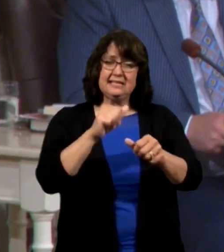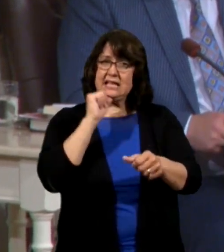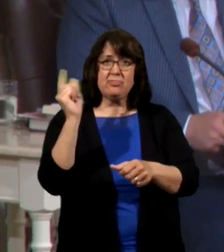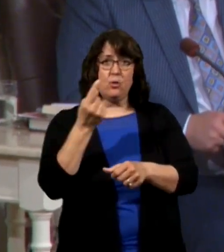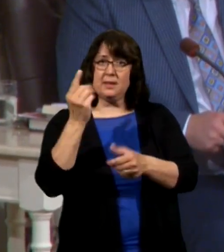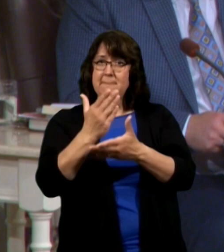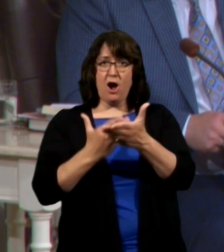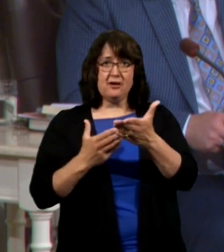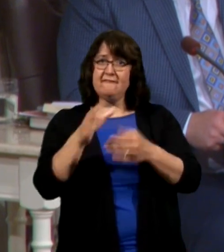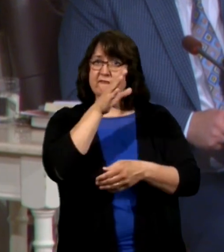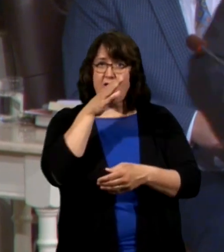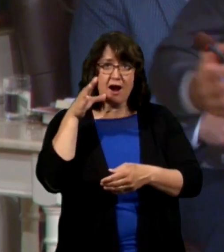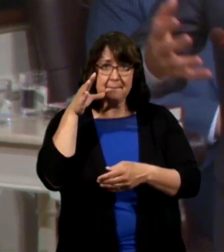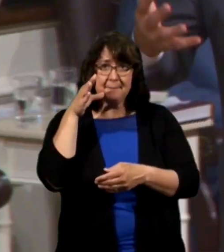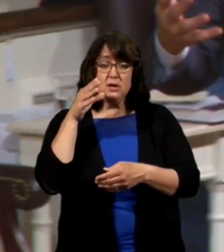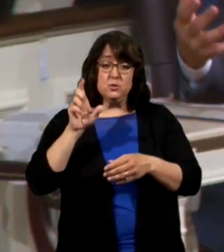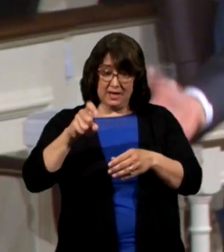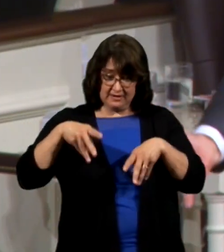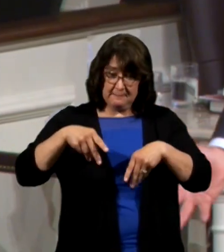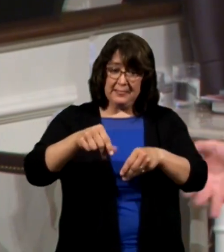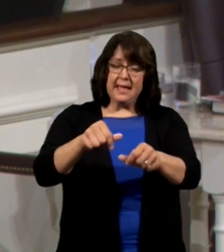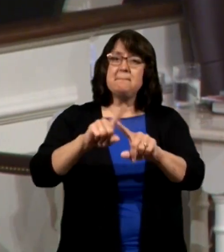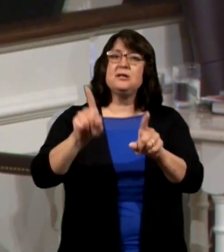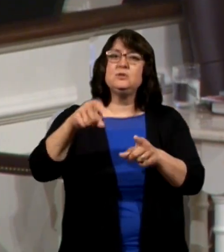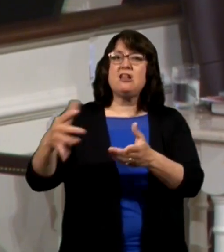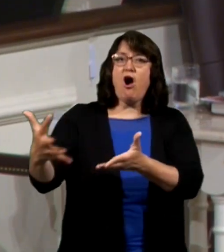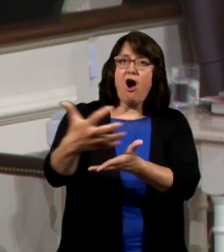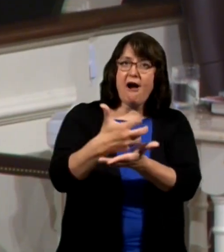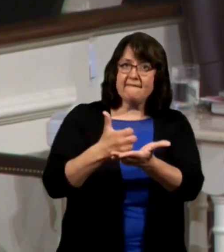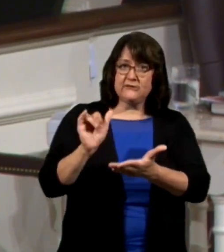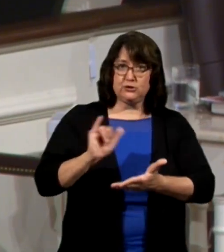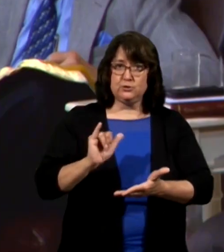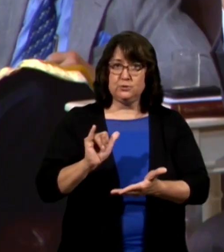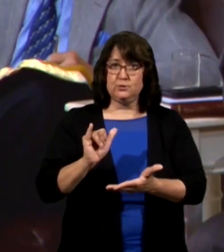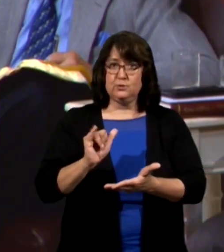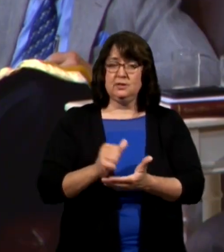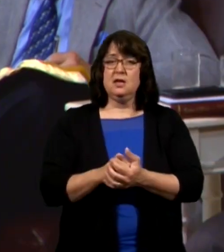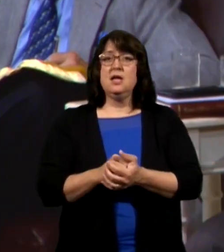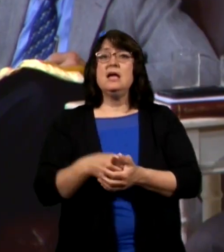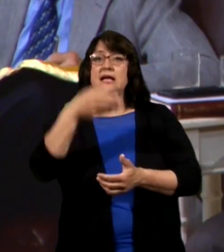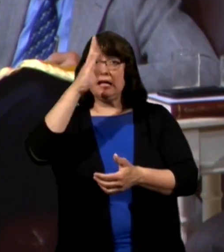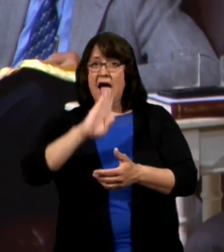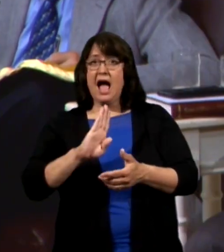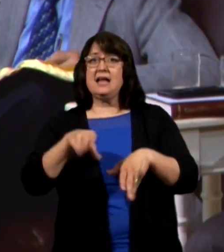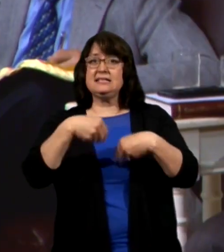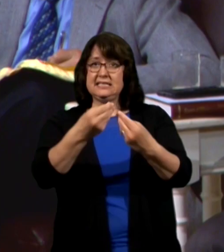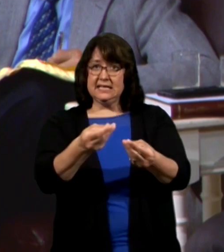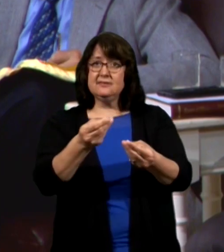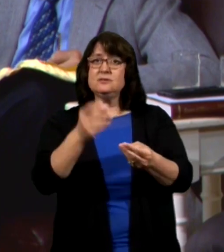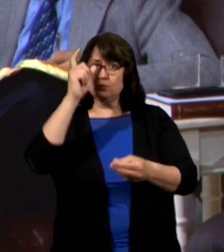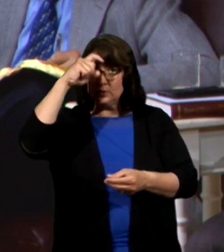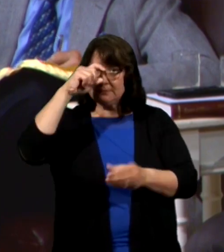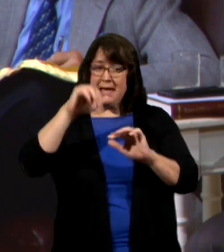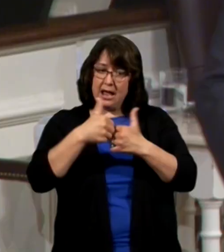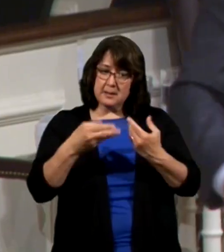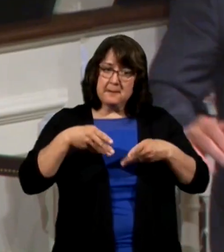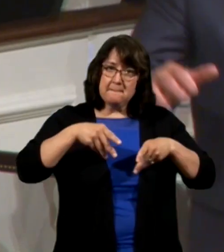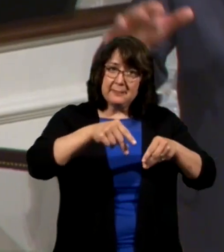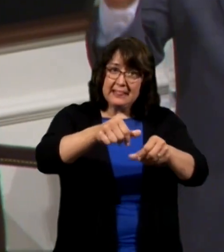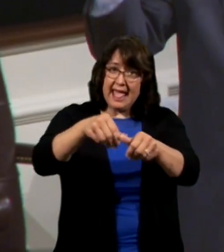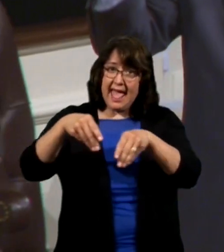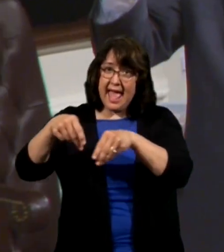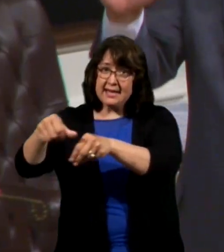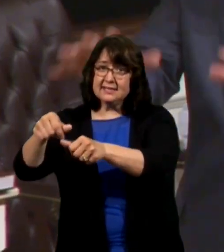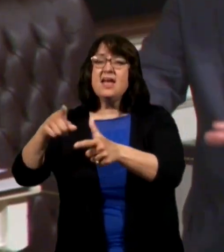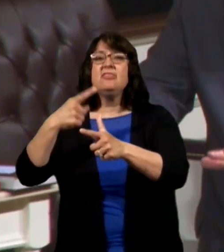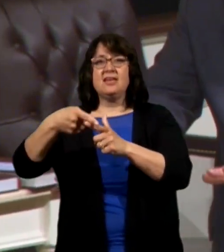farming you plant but you still have to harvest and so he says God gives them discretion on how to plant and then